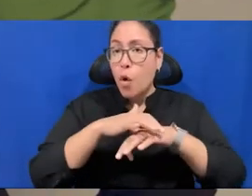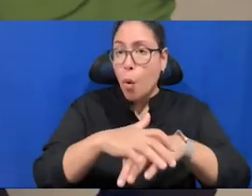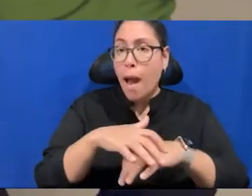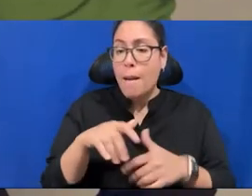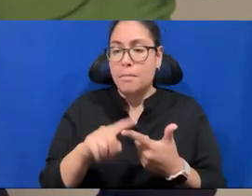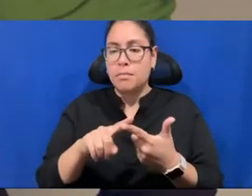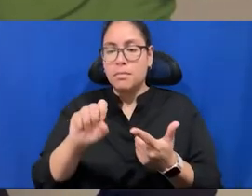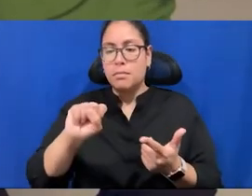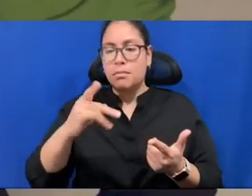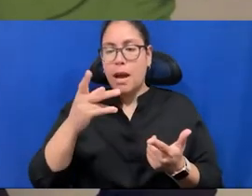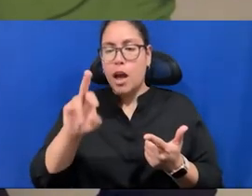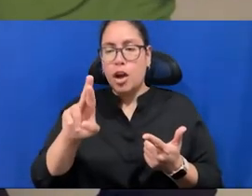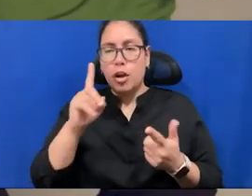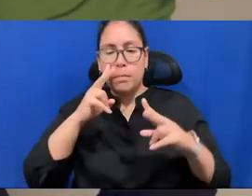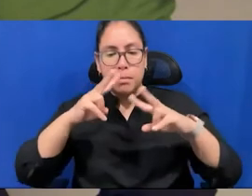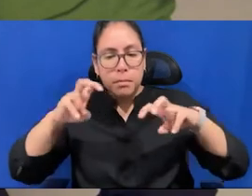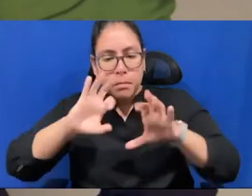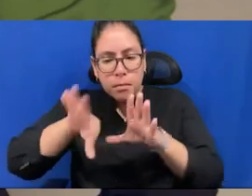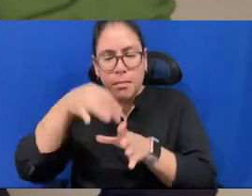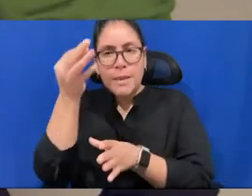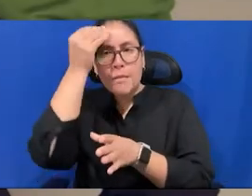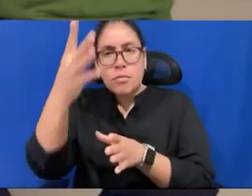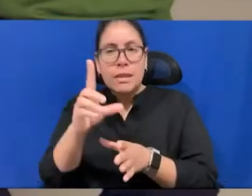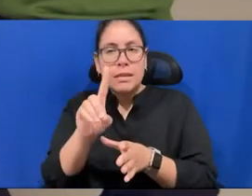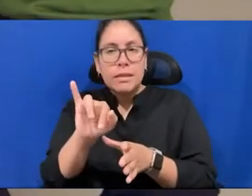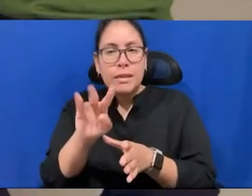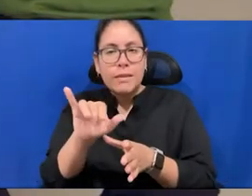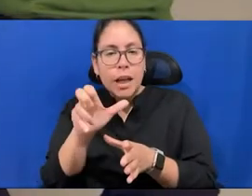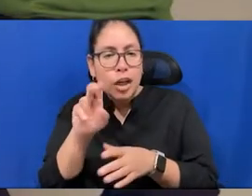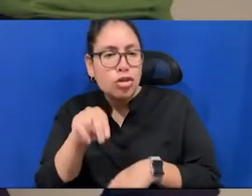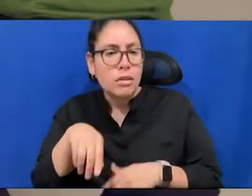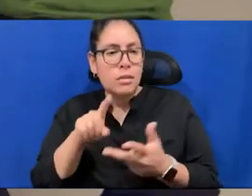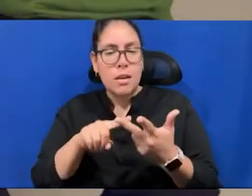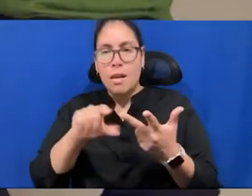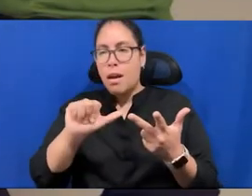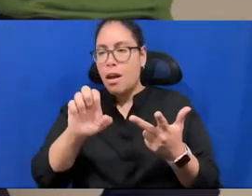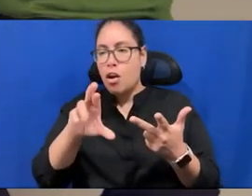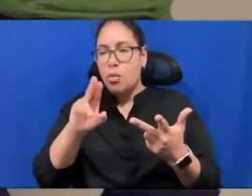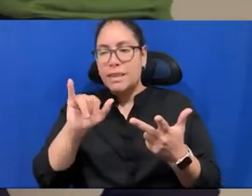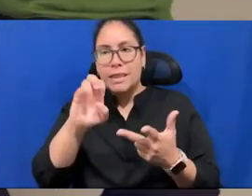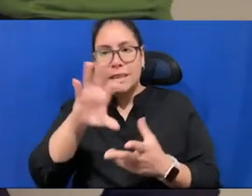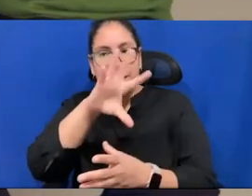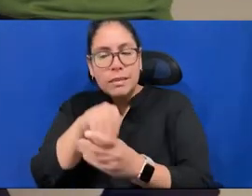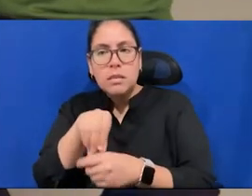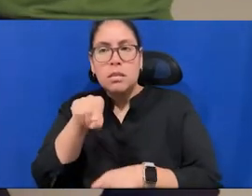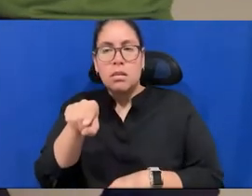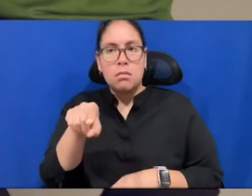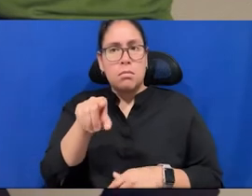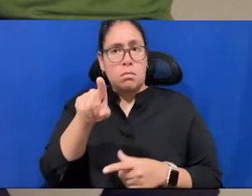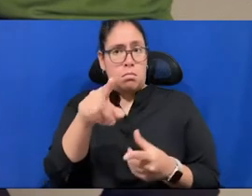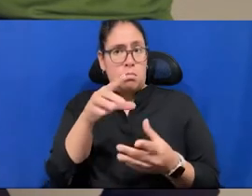Um, it's a combination of the show. Can you talk maybe a little bit about the experience, uh, the visitor